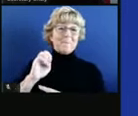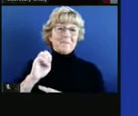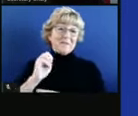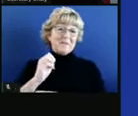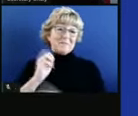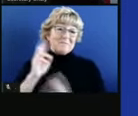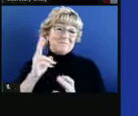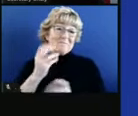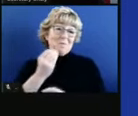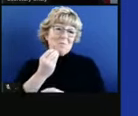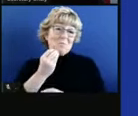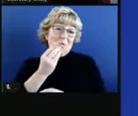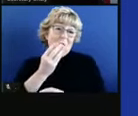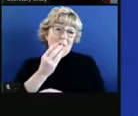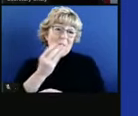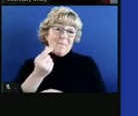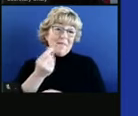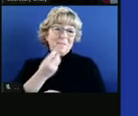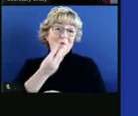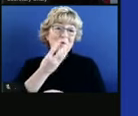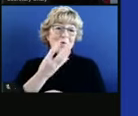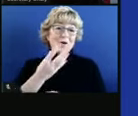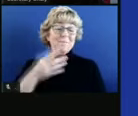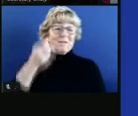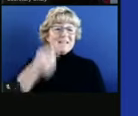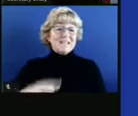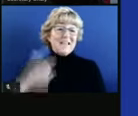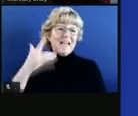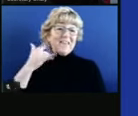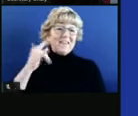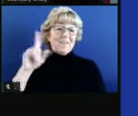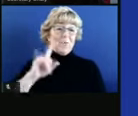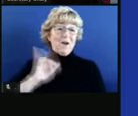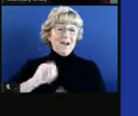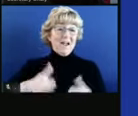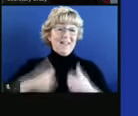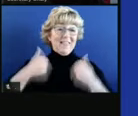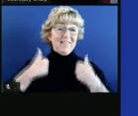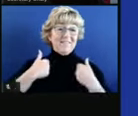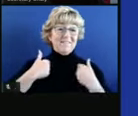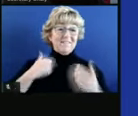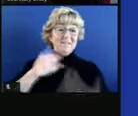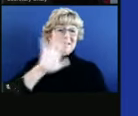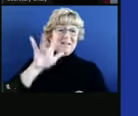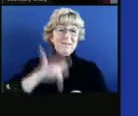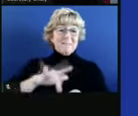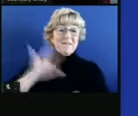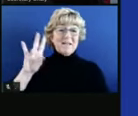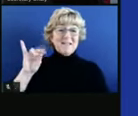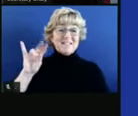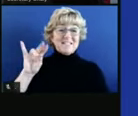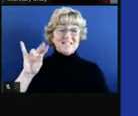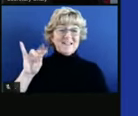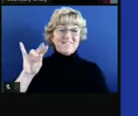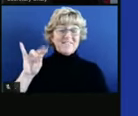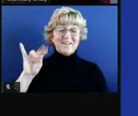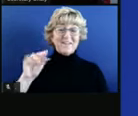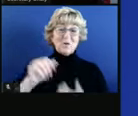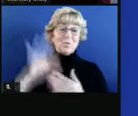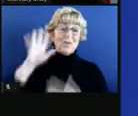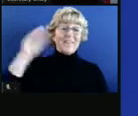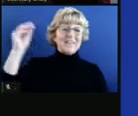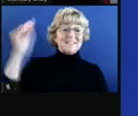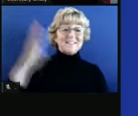even kind of warm with some of the temperatures. Southern California, where I am, will be in the mid-70s with sun